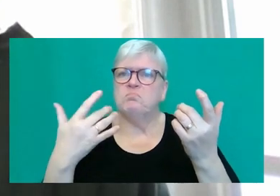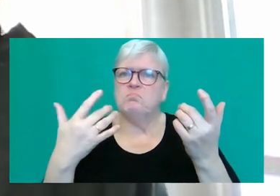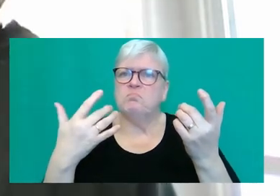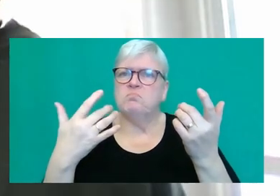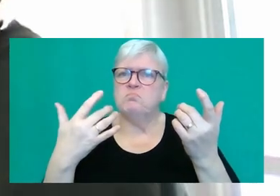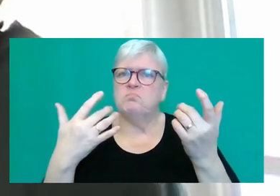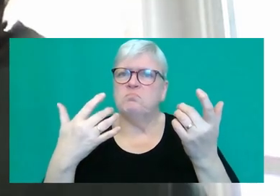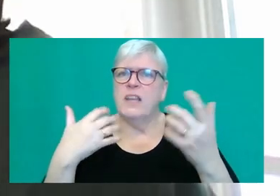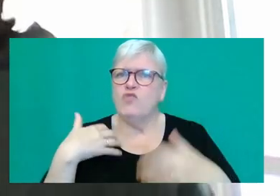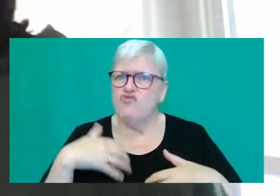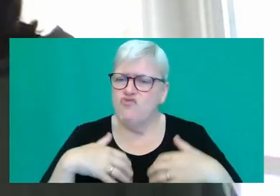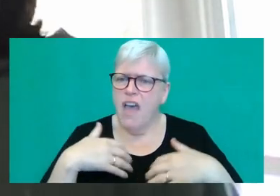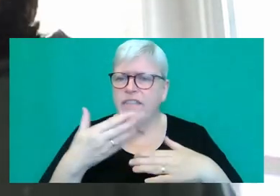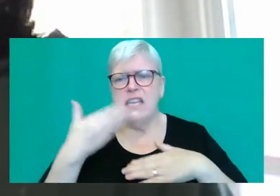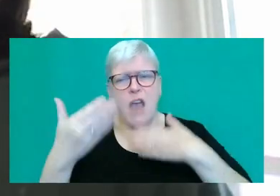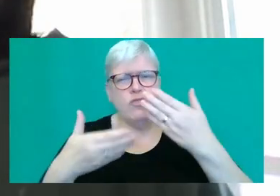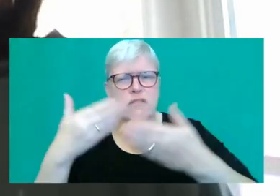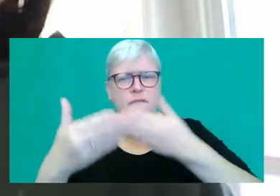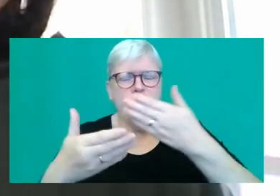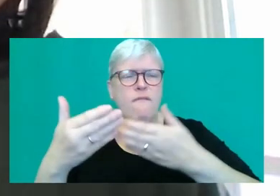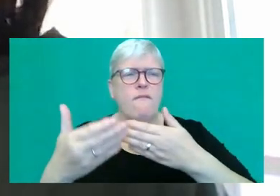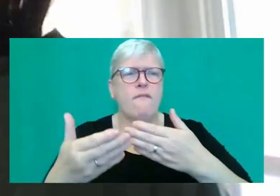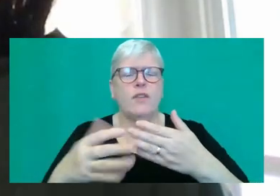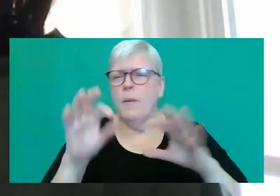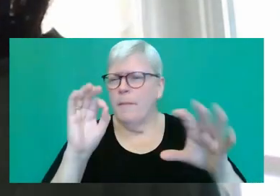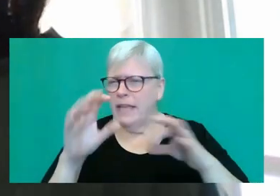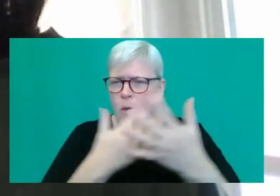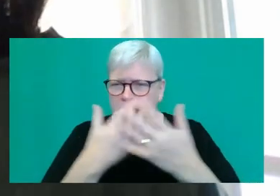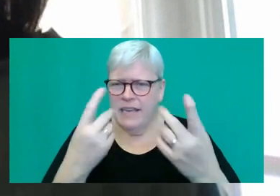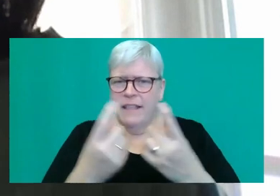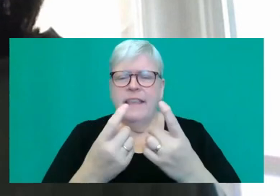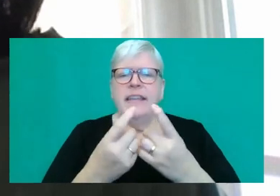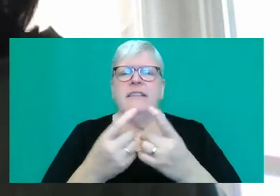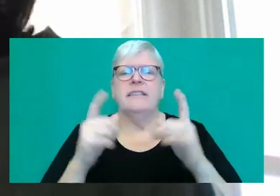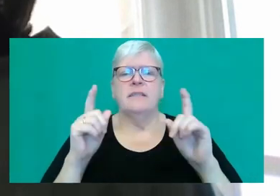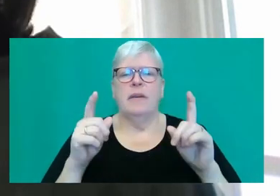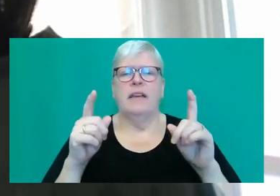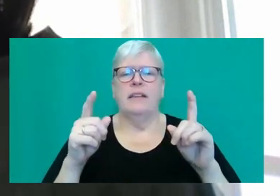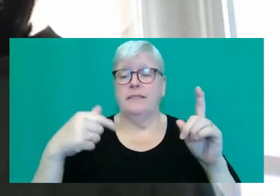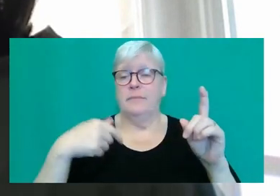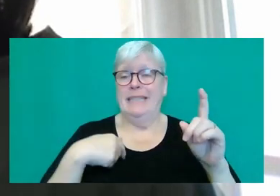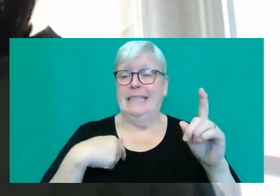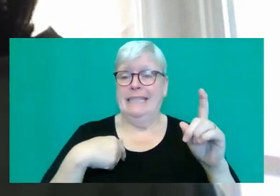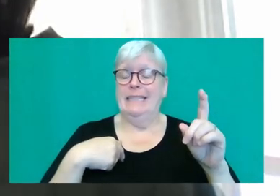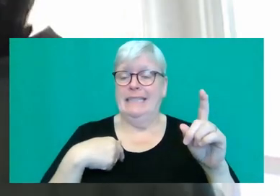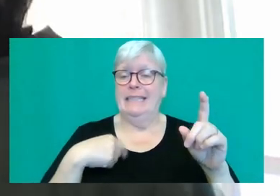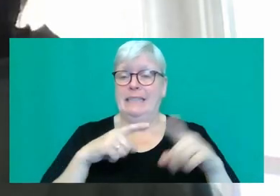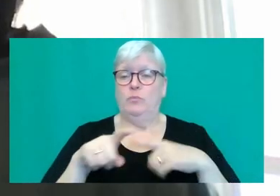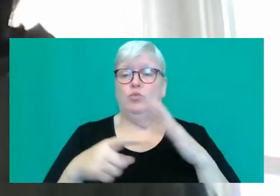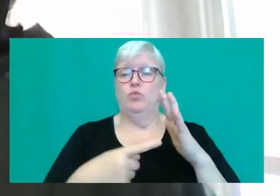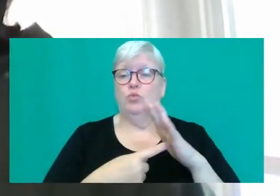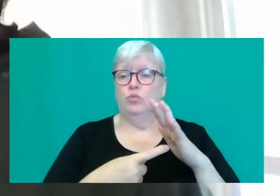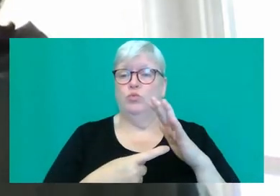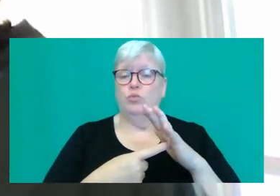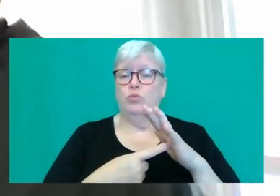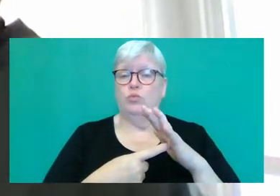narrative, I mean, you sort of picked out a number of things there. But to my mind, the overarching thing that, on